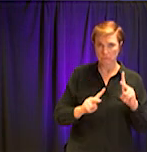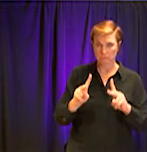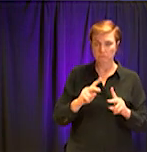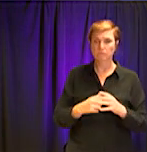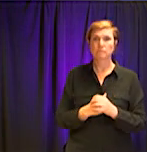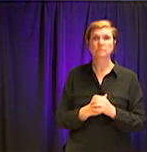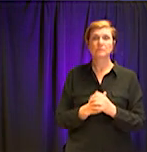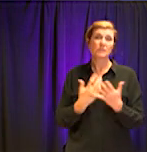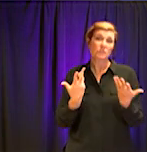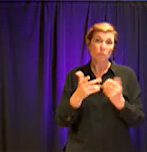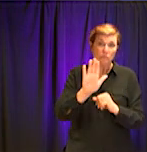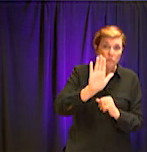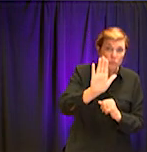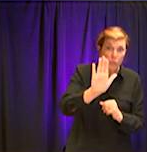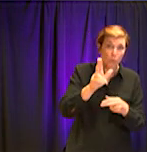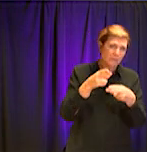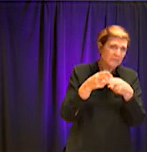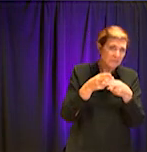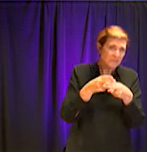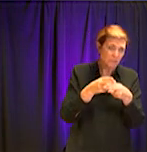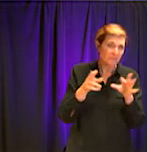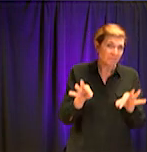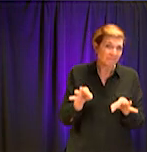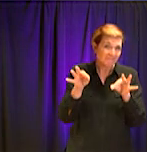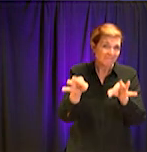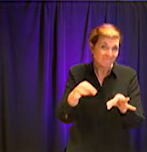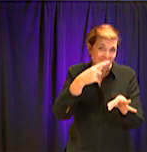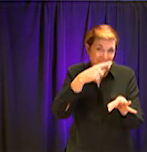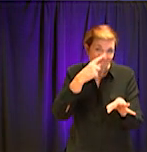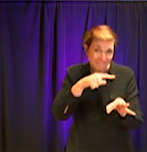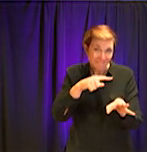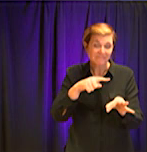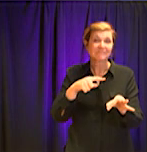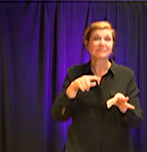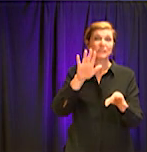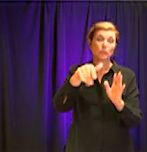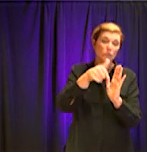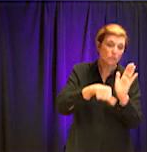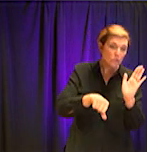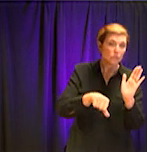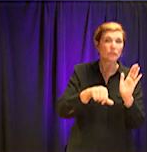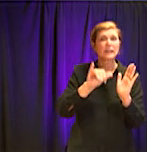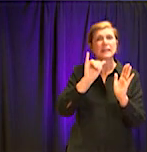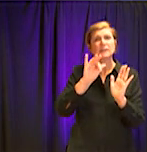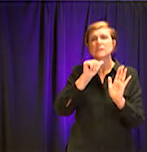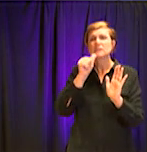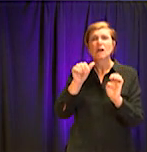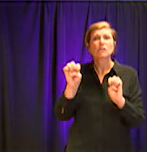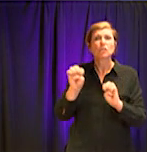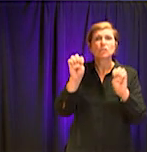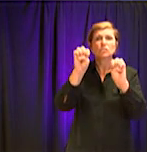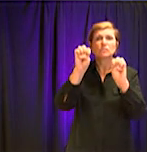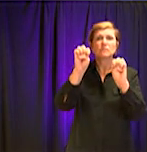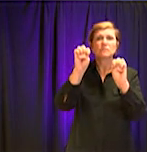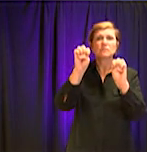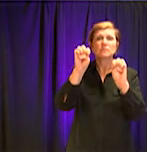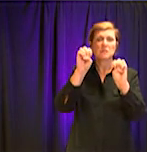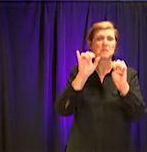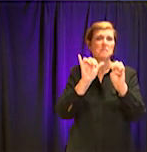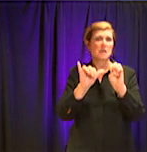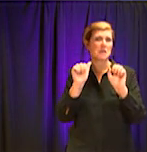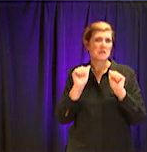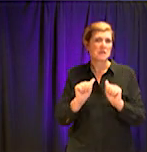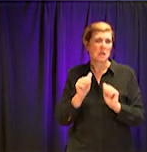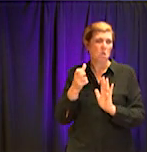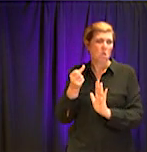postpone for a while, those elective procedures and surgeries, um, that we are used to having access to on a regular basis